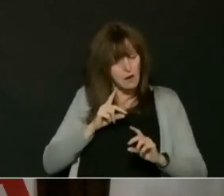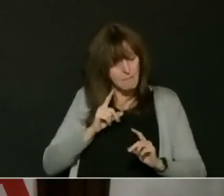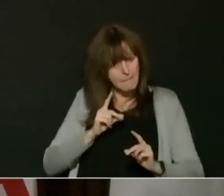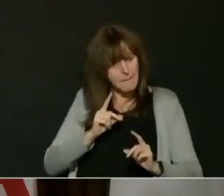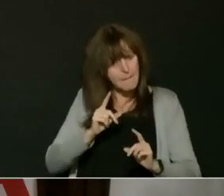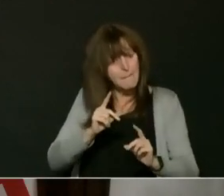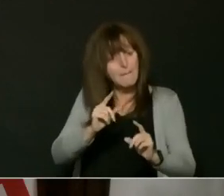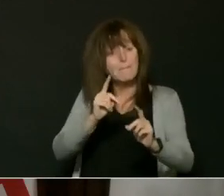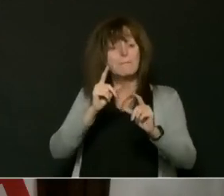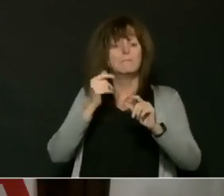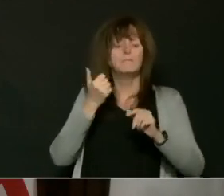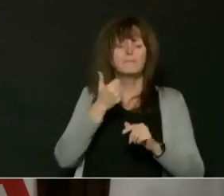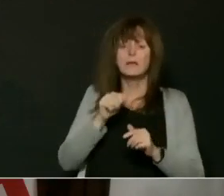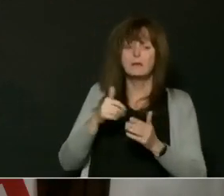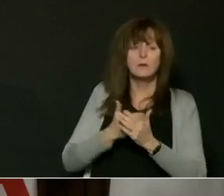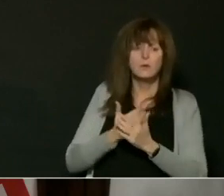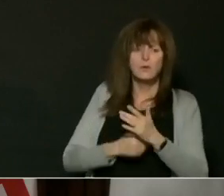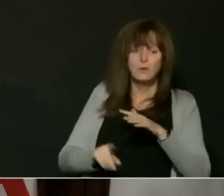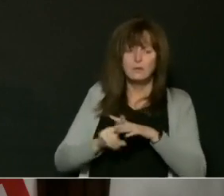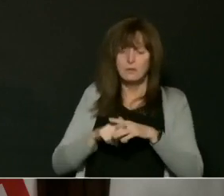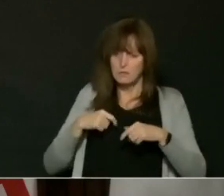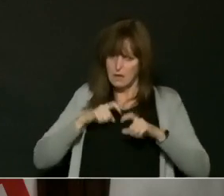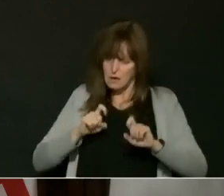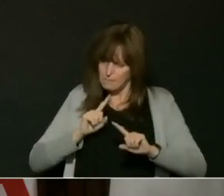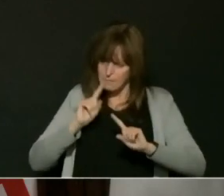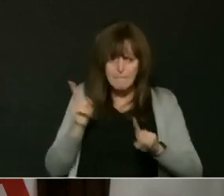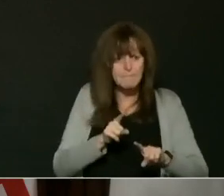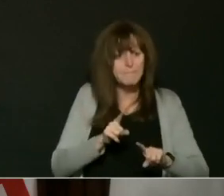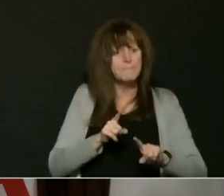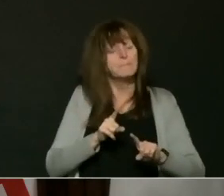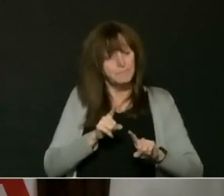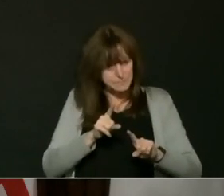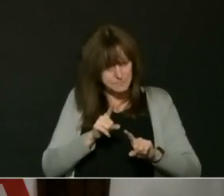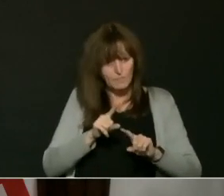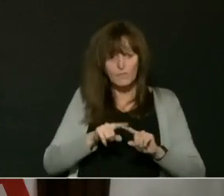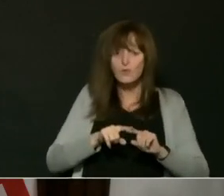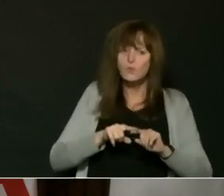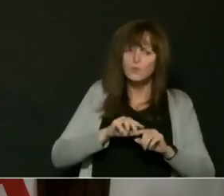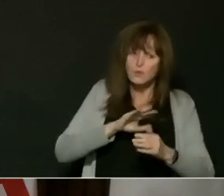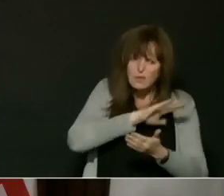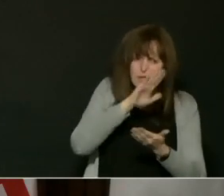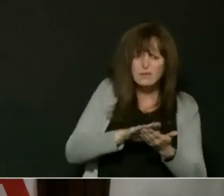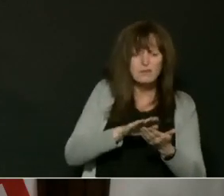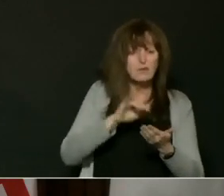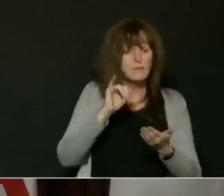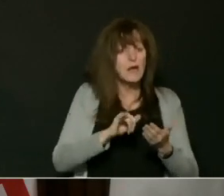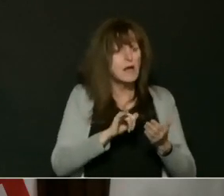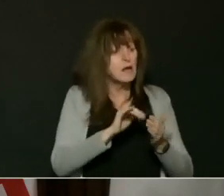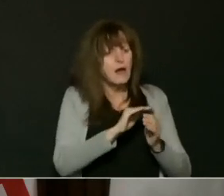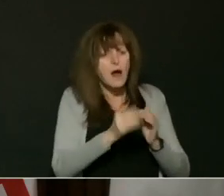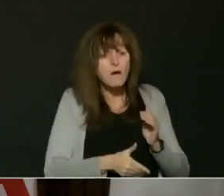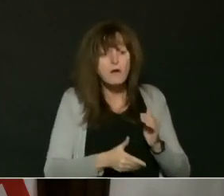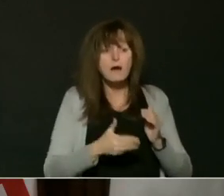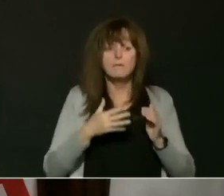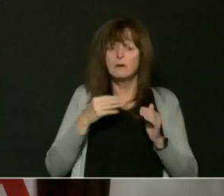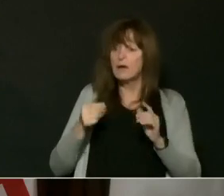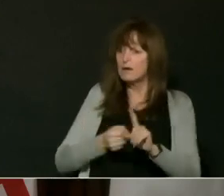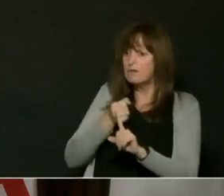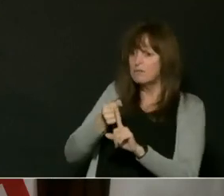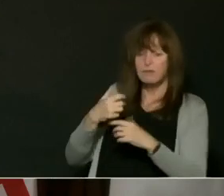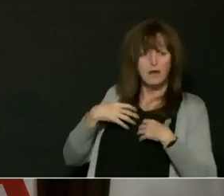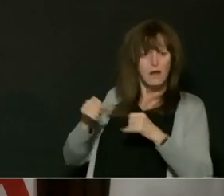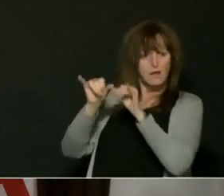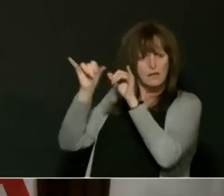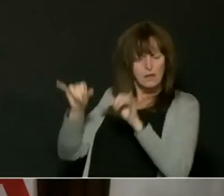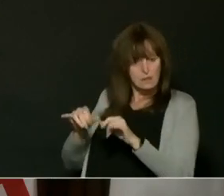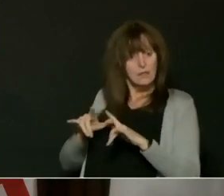risks in a manner that minimizes severe outcomes and impacts on our health system, while limiting any further disruption of